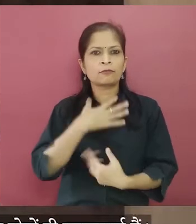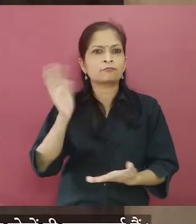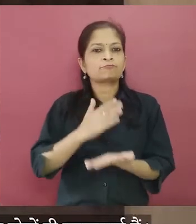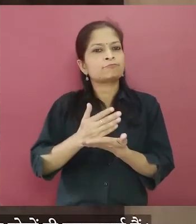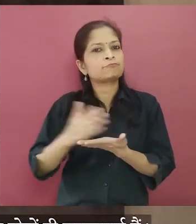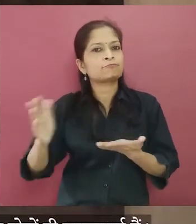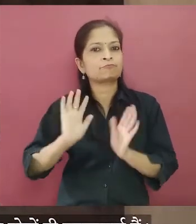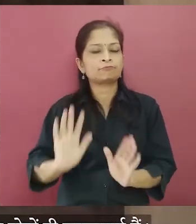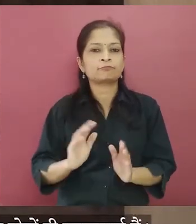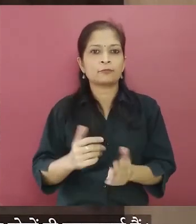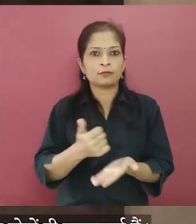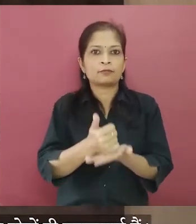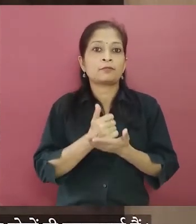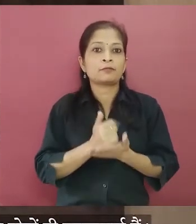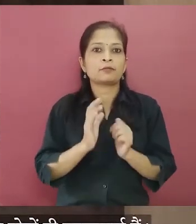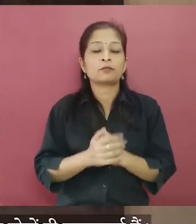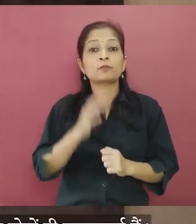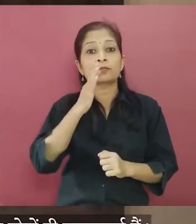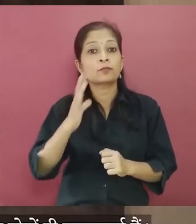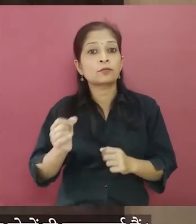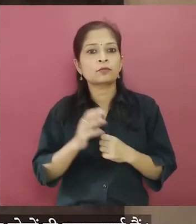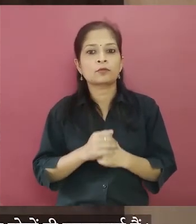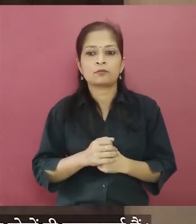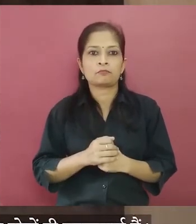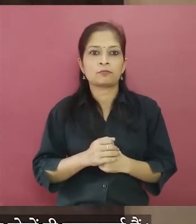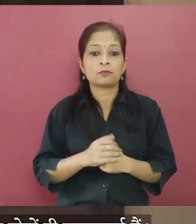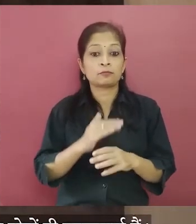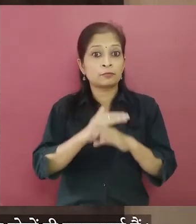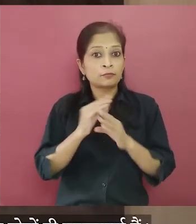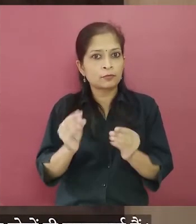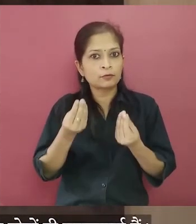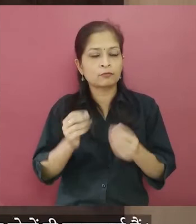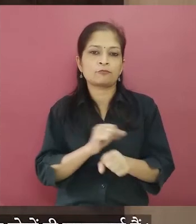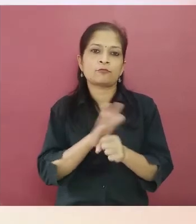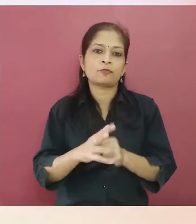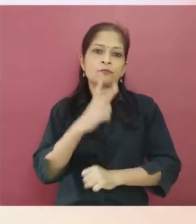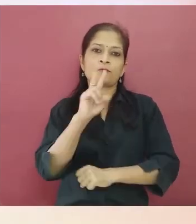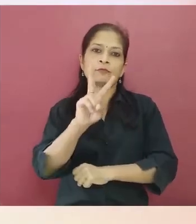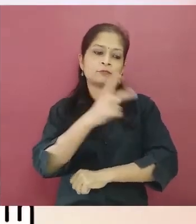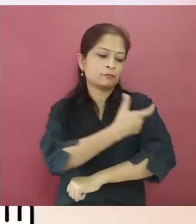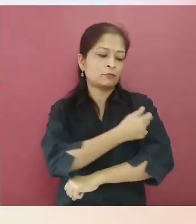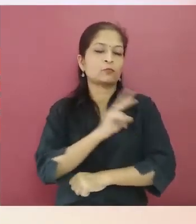two doses is essential if you really want to get good protection against COVID-19.